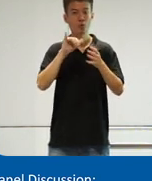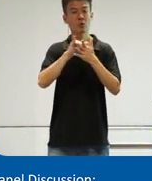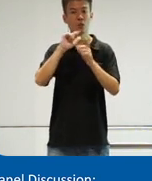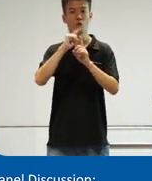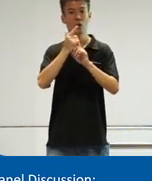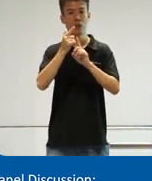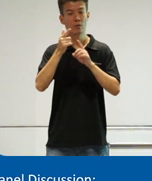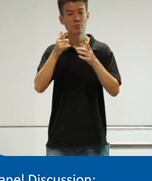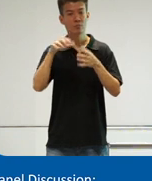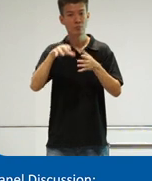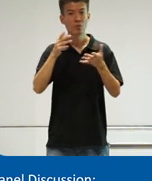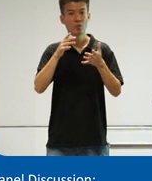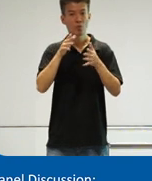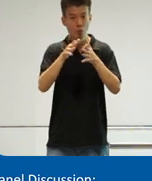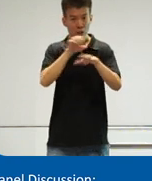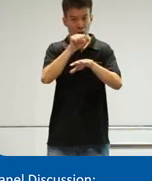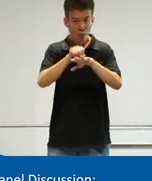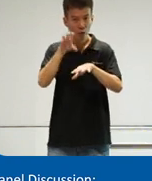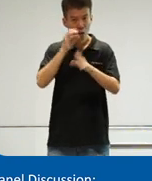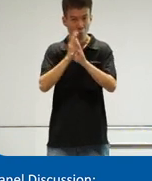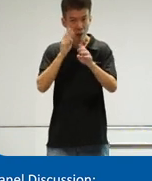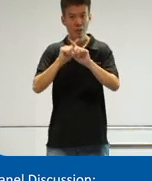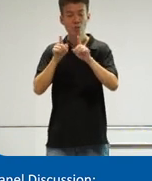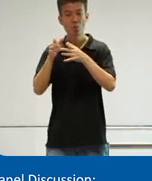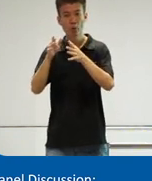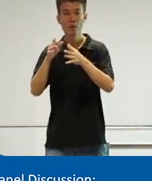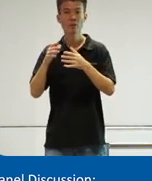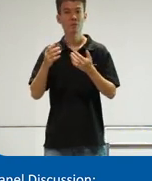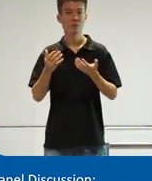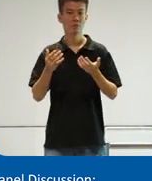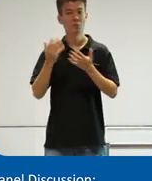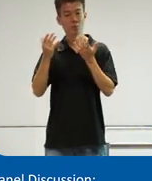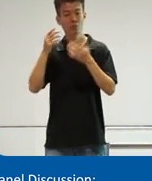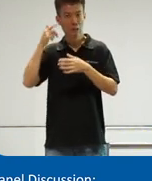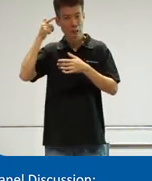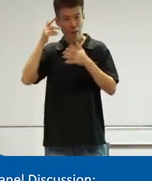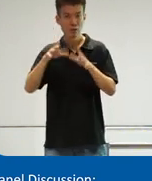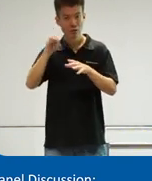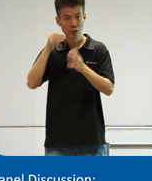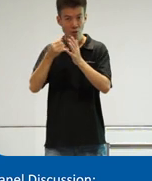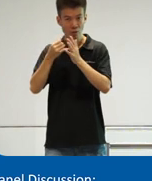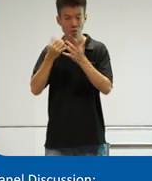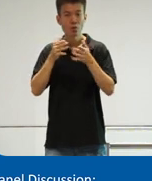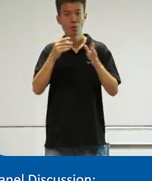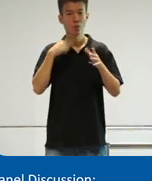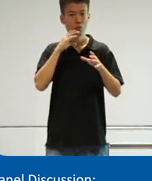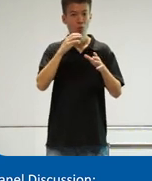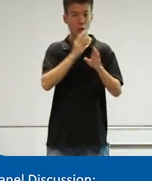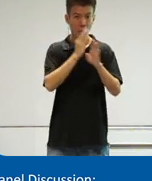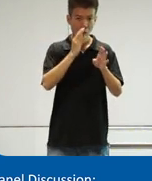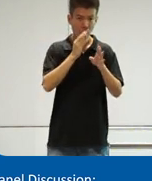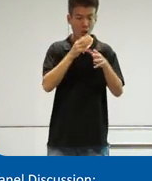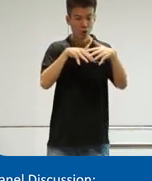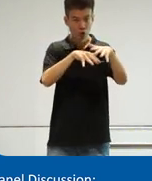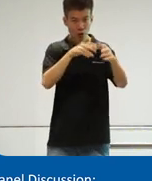localisation. The way Singaporeans take buses is different from the way the Londoners take it, right? So the way we call the buses, street